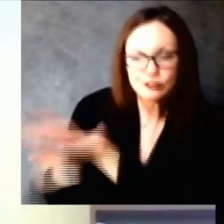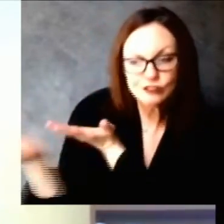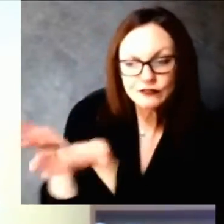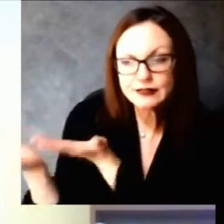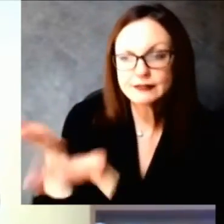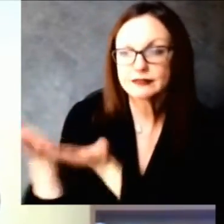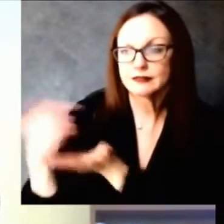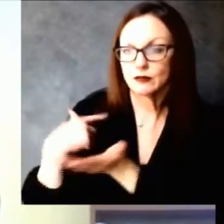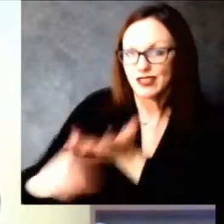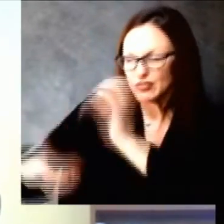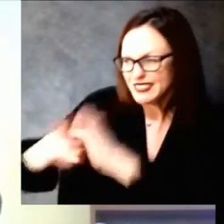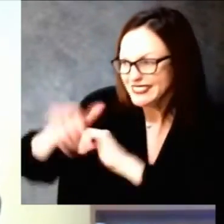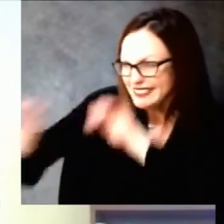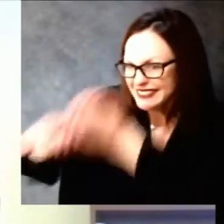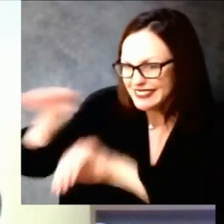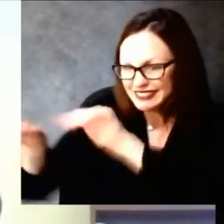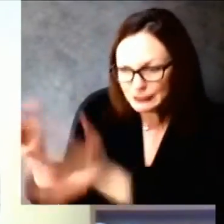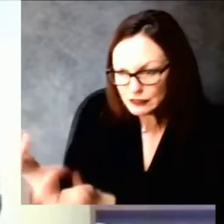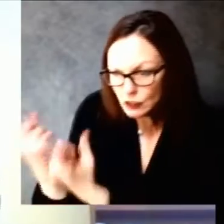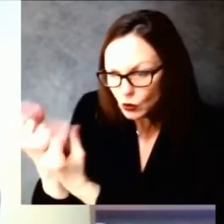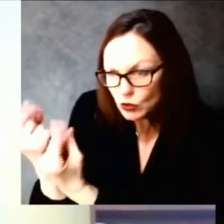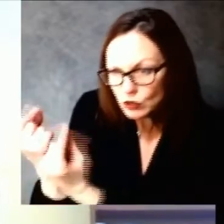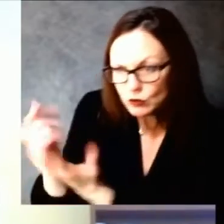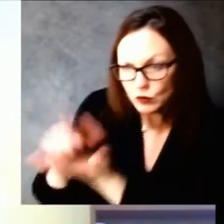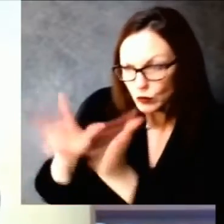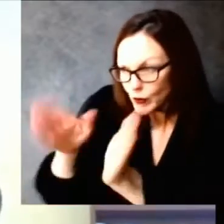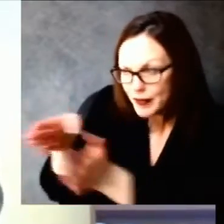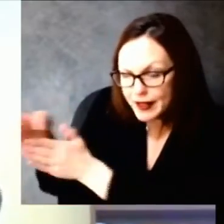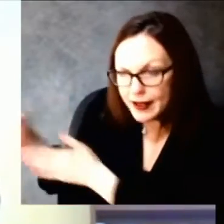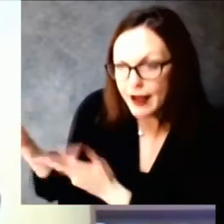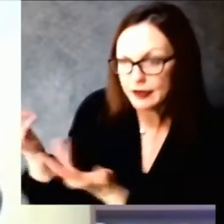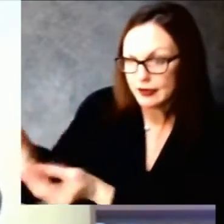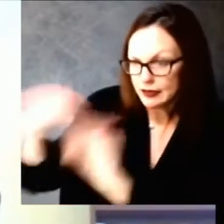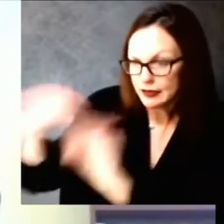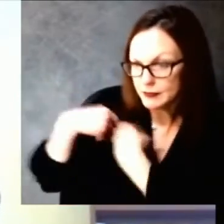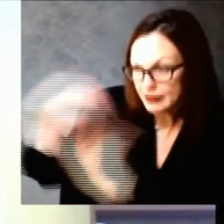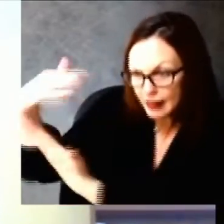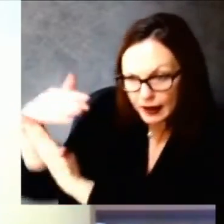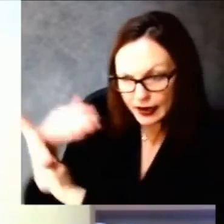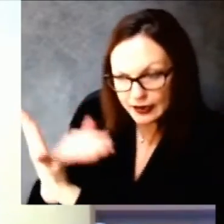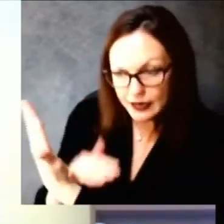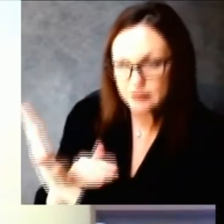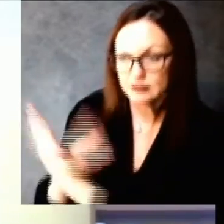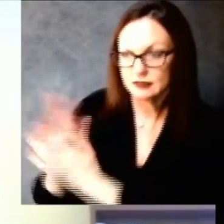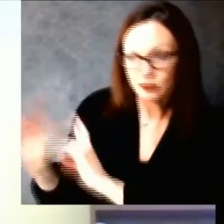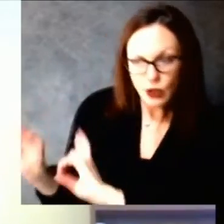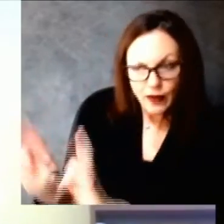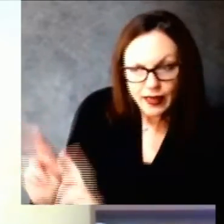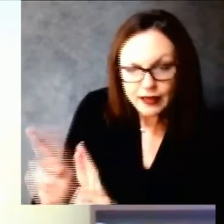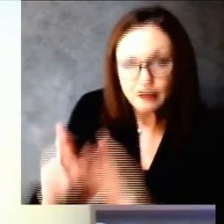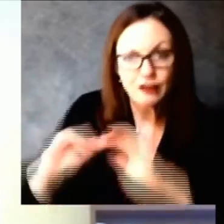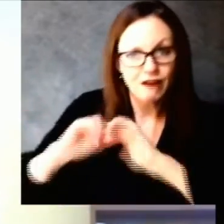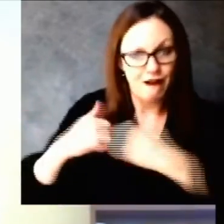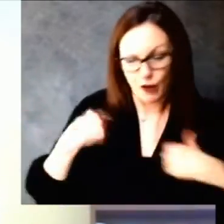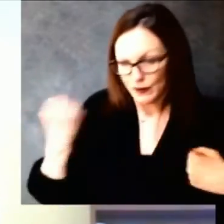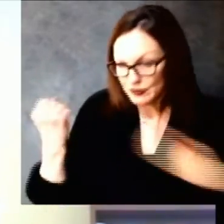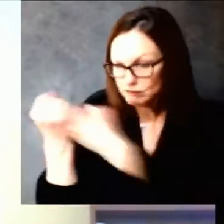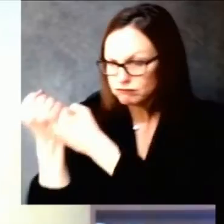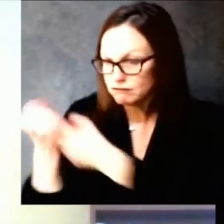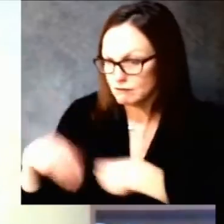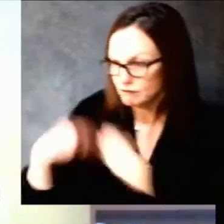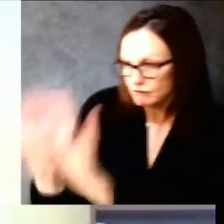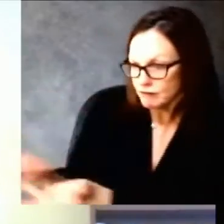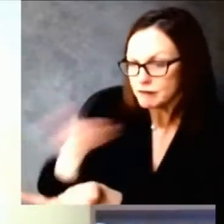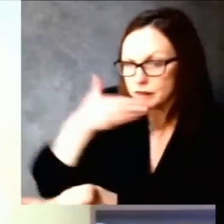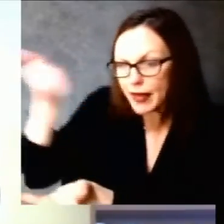vaccine in the arms of people who we're not right now and um and not making assumptions about